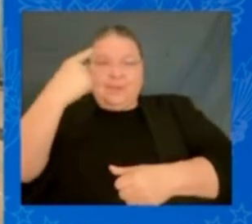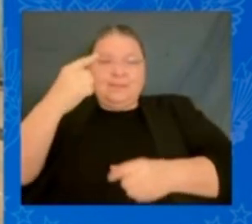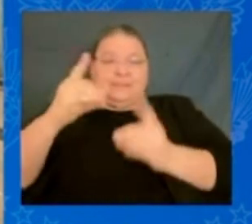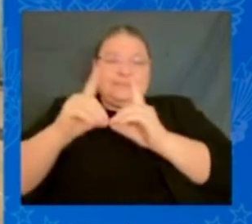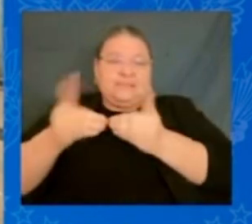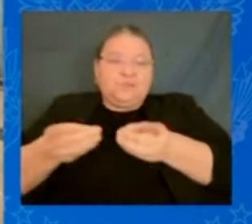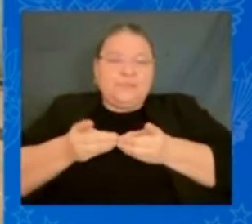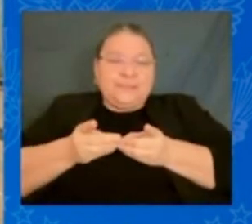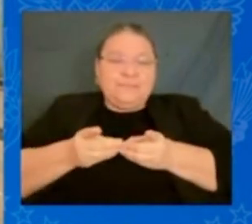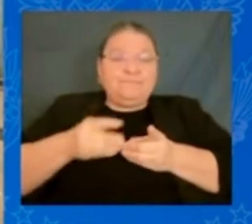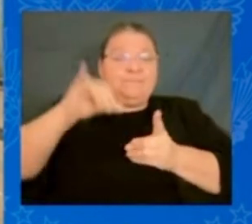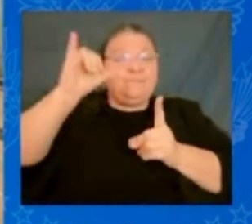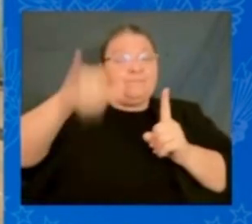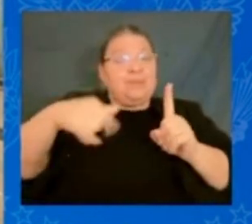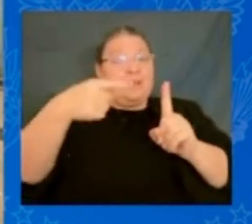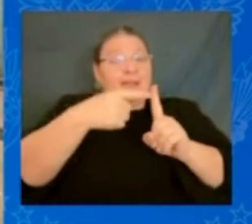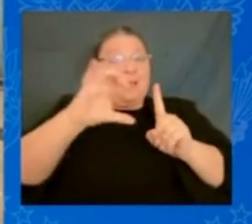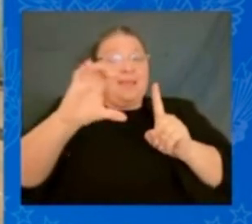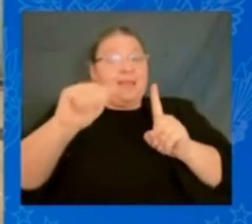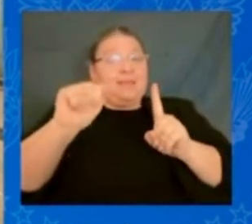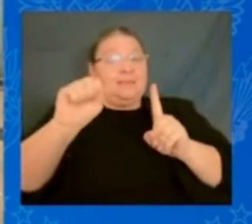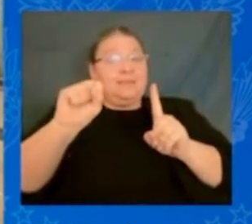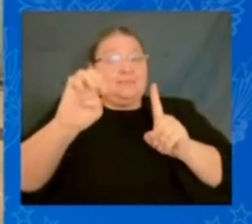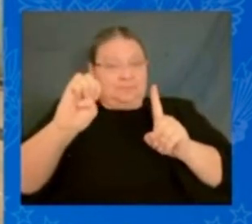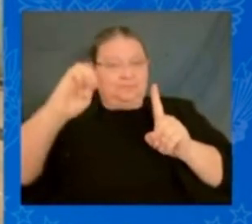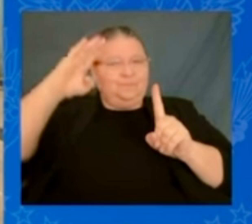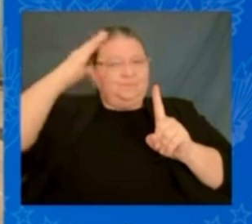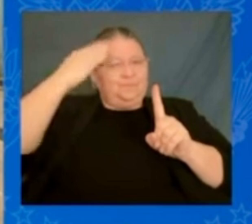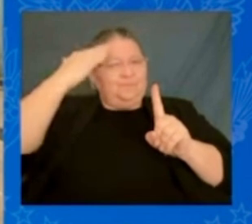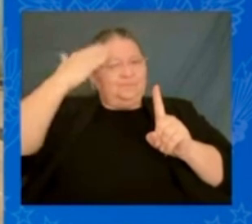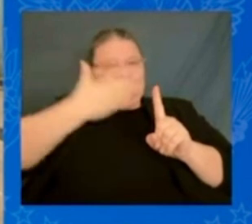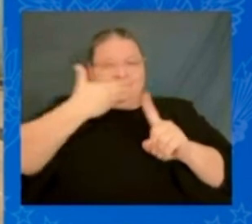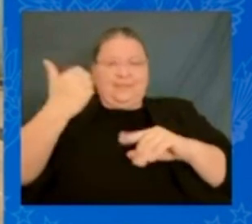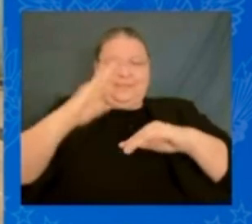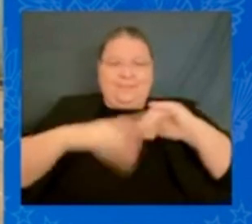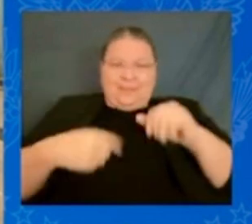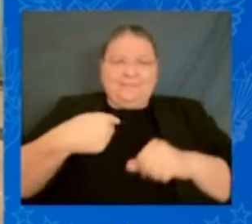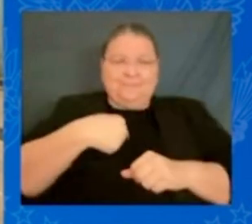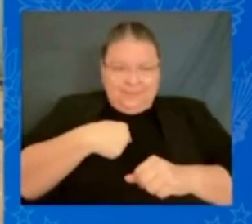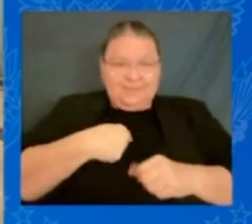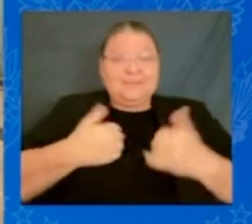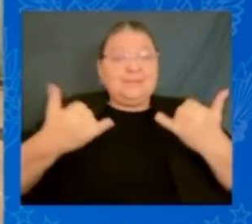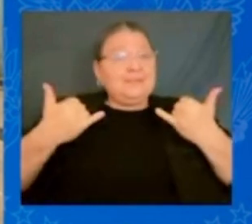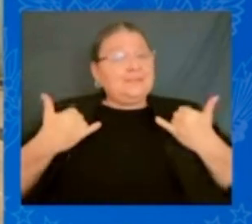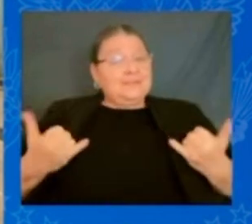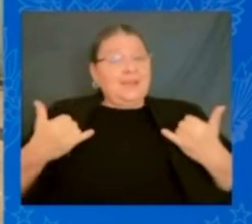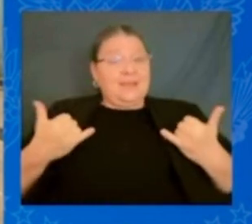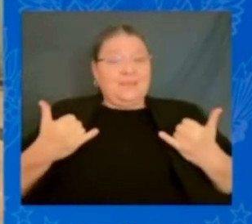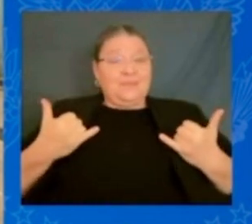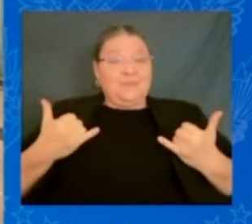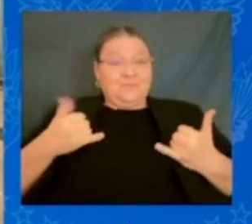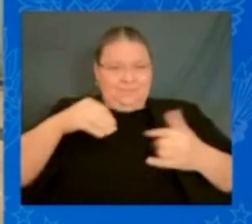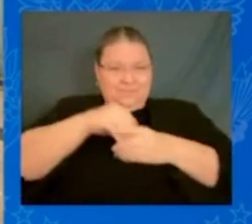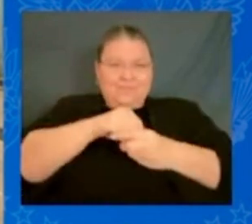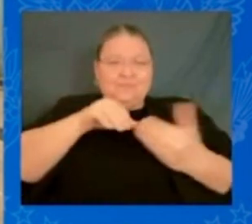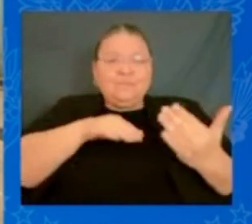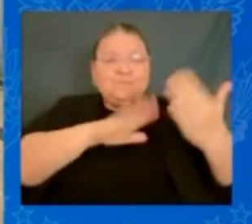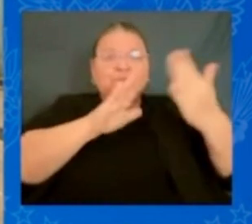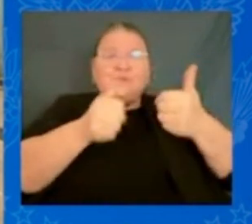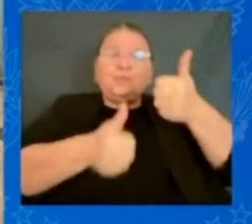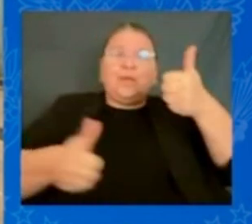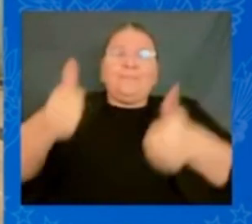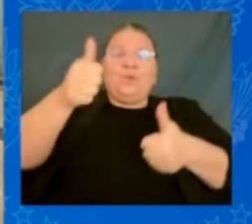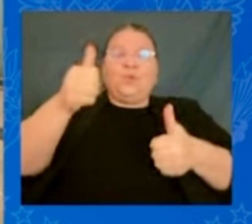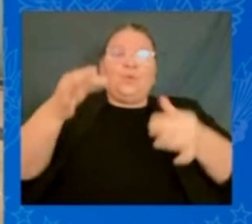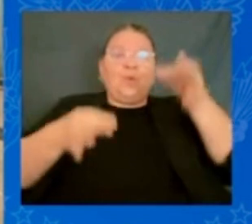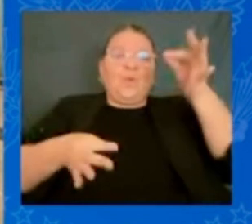as you all know better than I, is in front of the U.S. Supreme Court. And my U.S. of Justice has joined many of